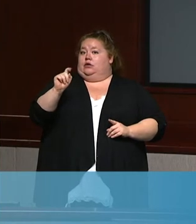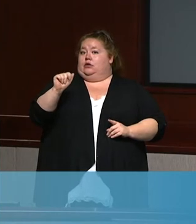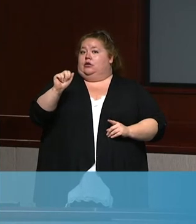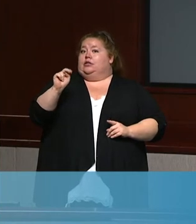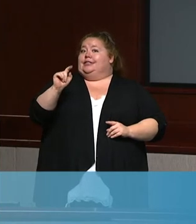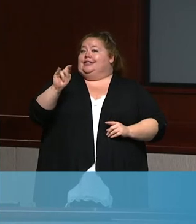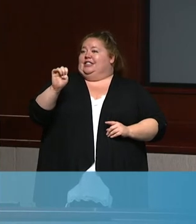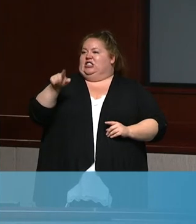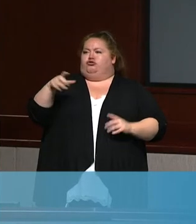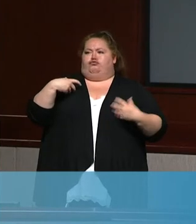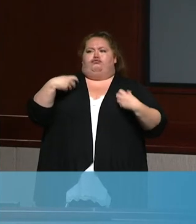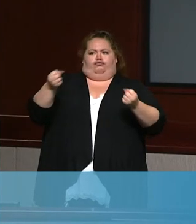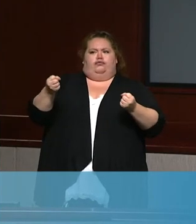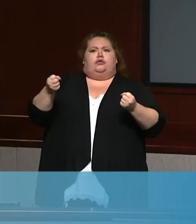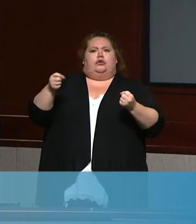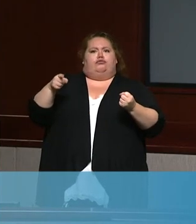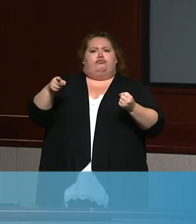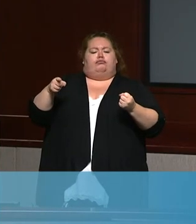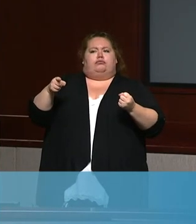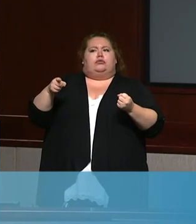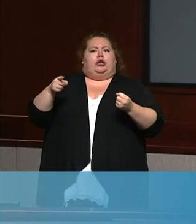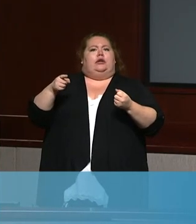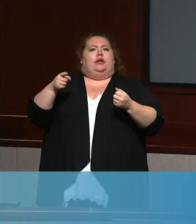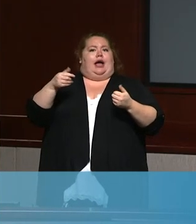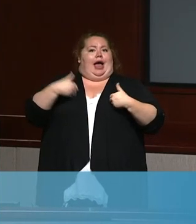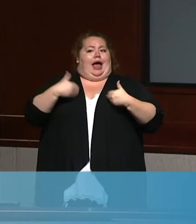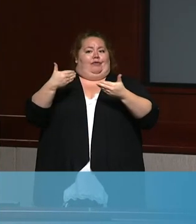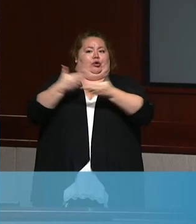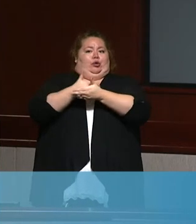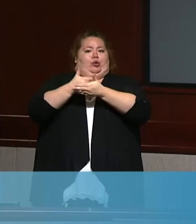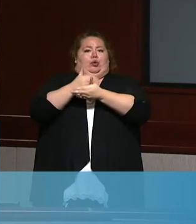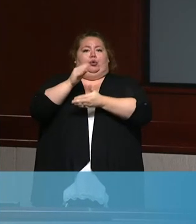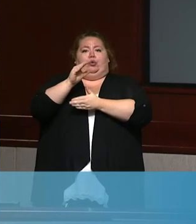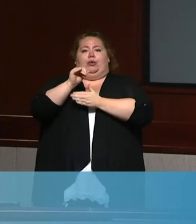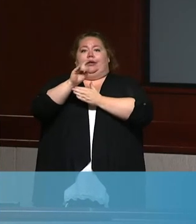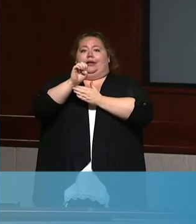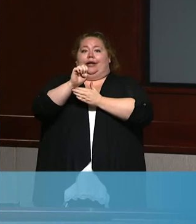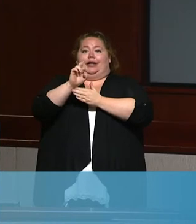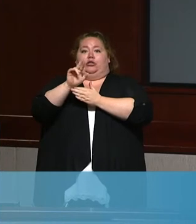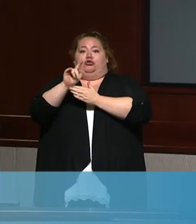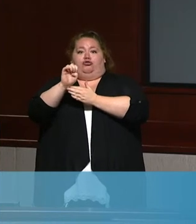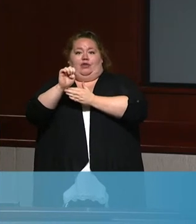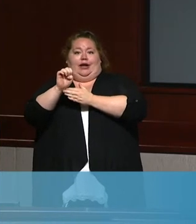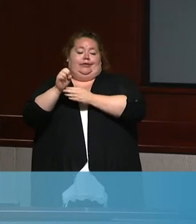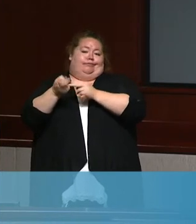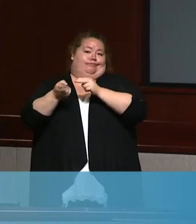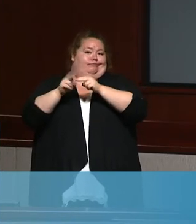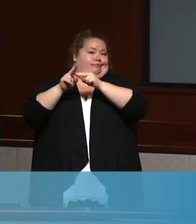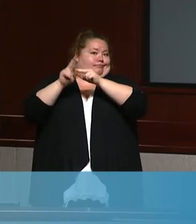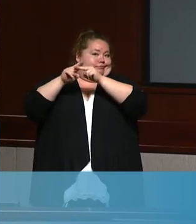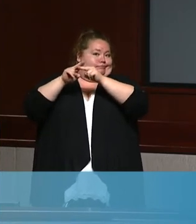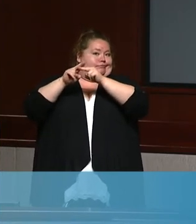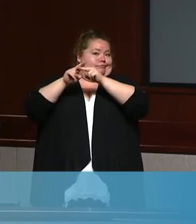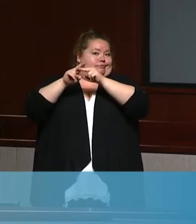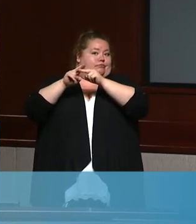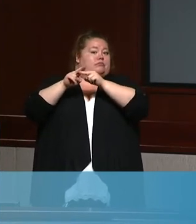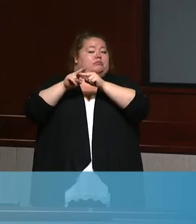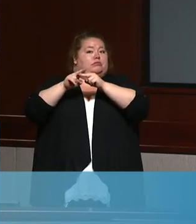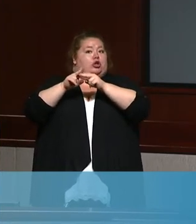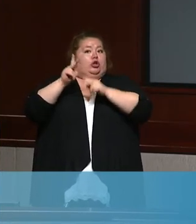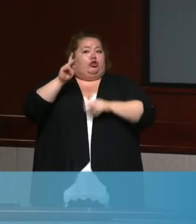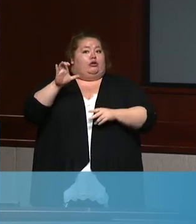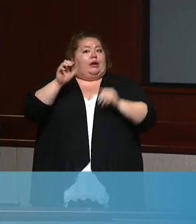that even with this new case rate adjustment, Kern County could be meeting those red tier numbers